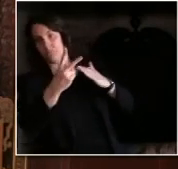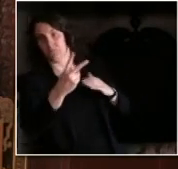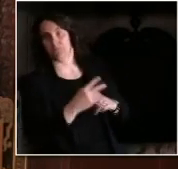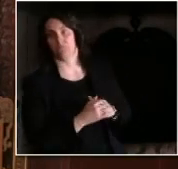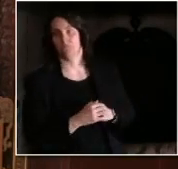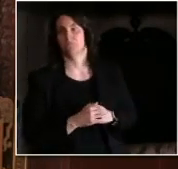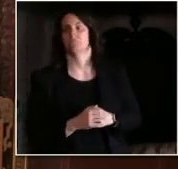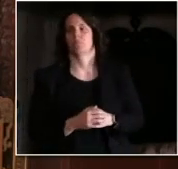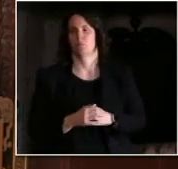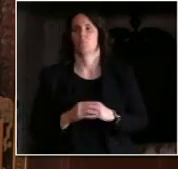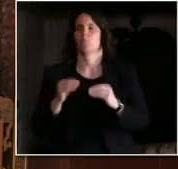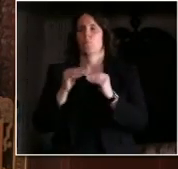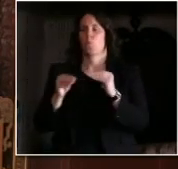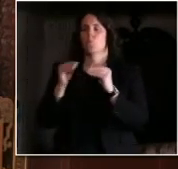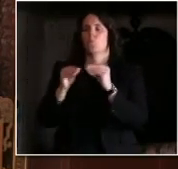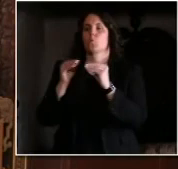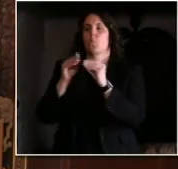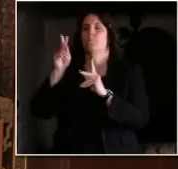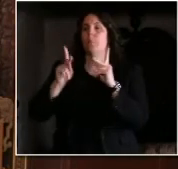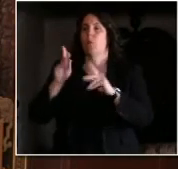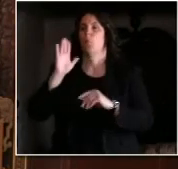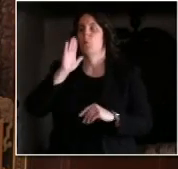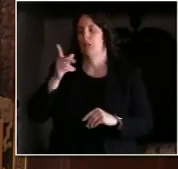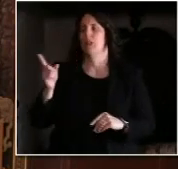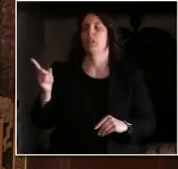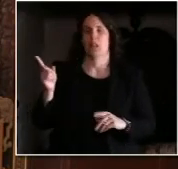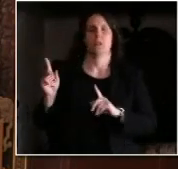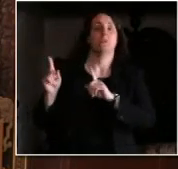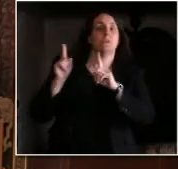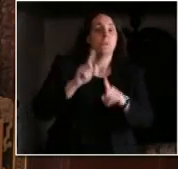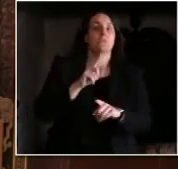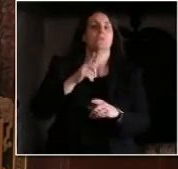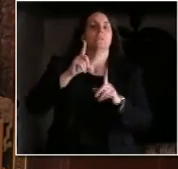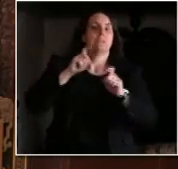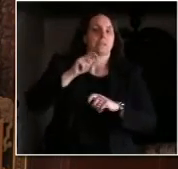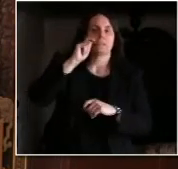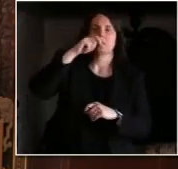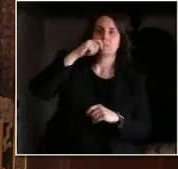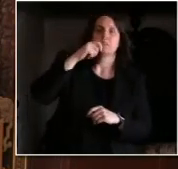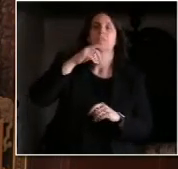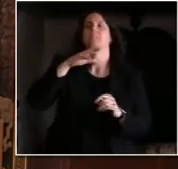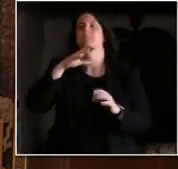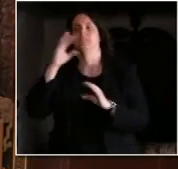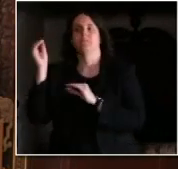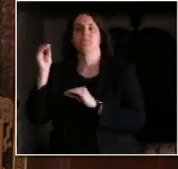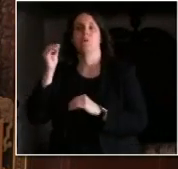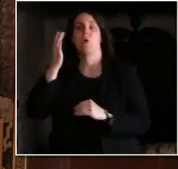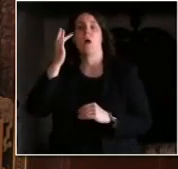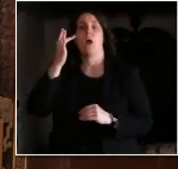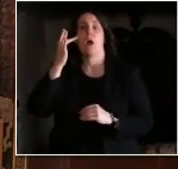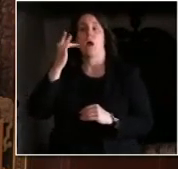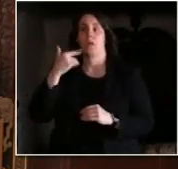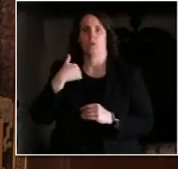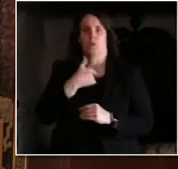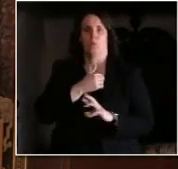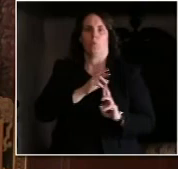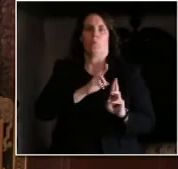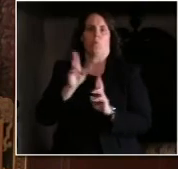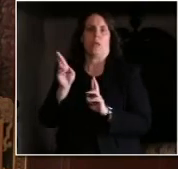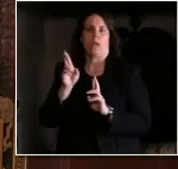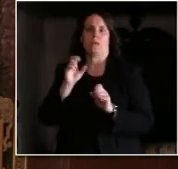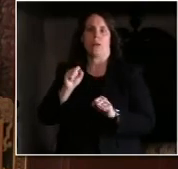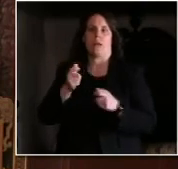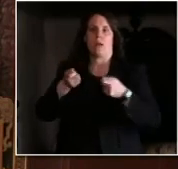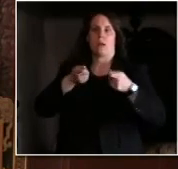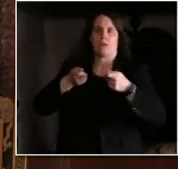-19 going forward but because the capacity has increased but also as happens every time this year influenza seems to be going away